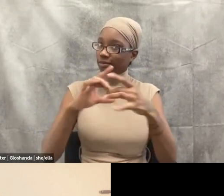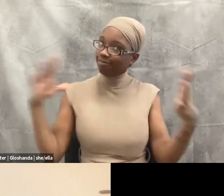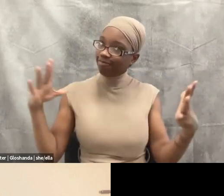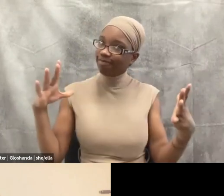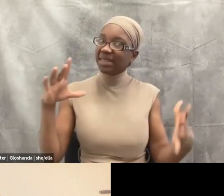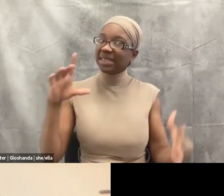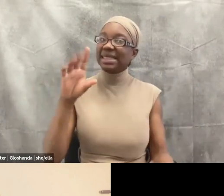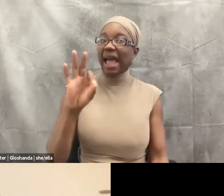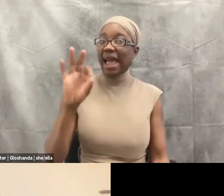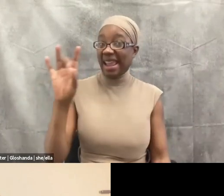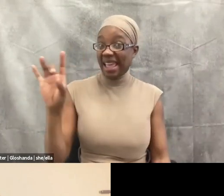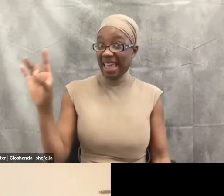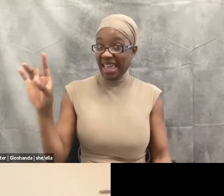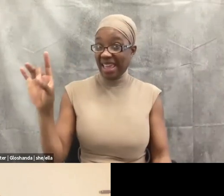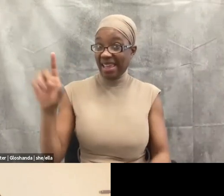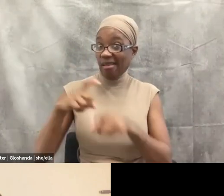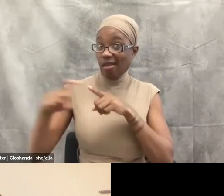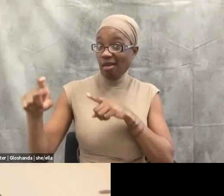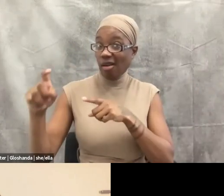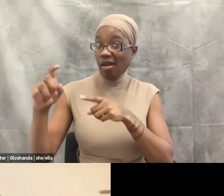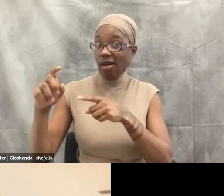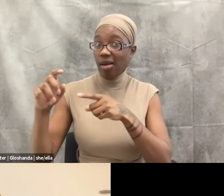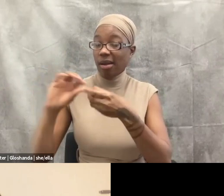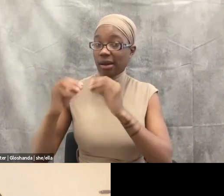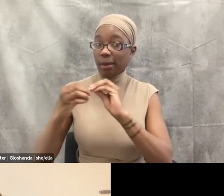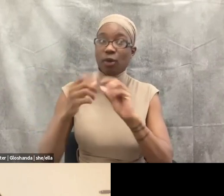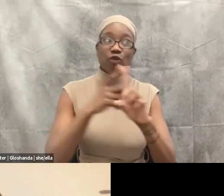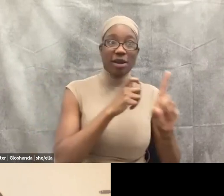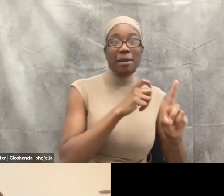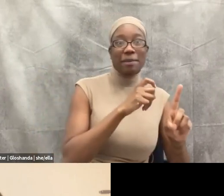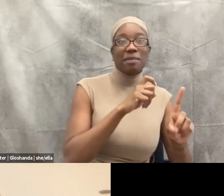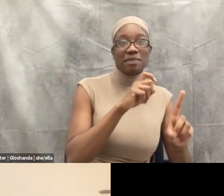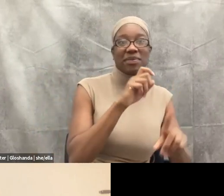like, critical thing to do right now. It's something we can advocate for in our communities.